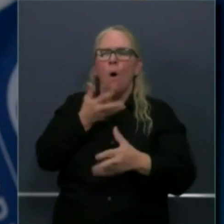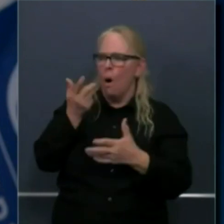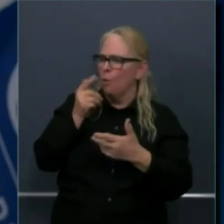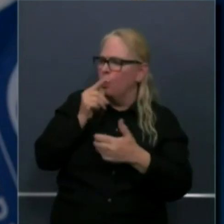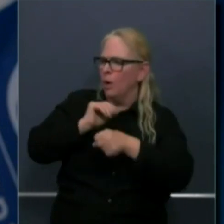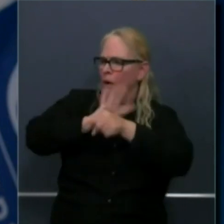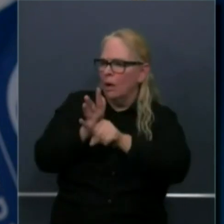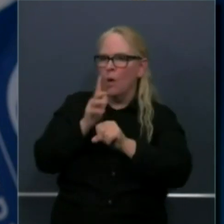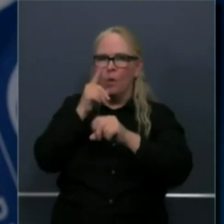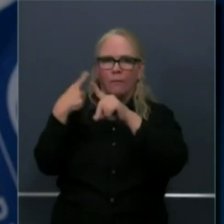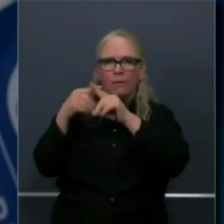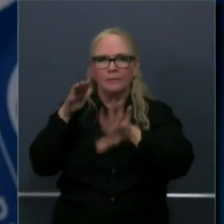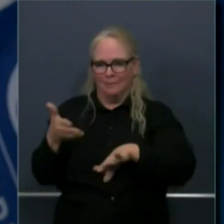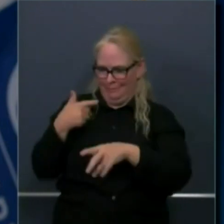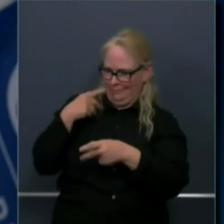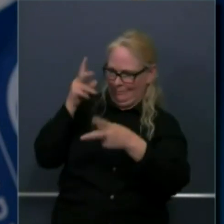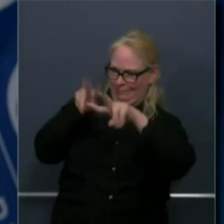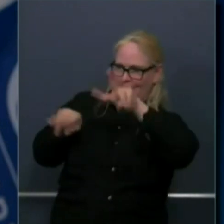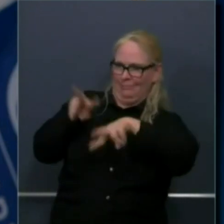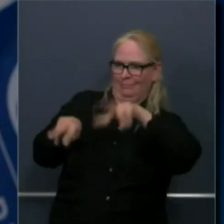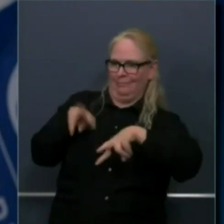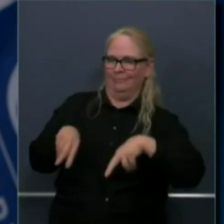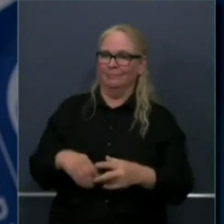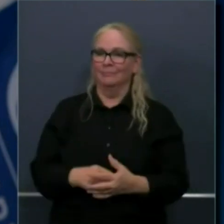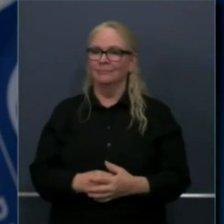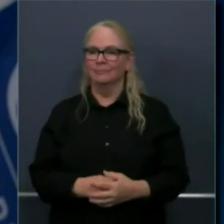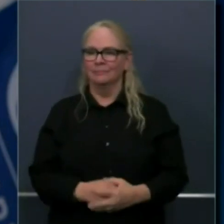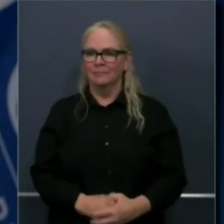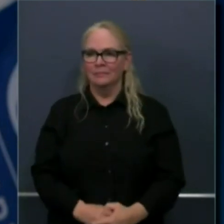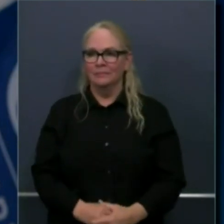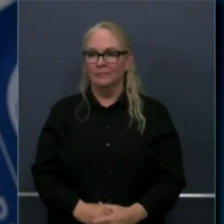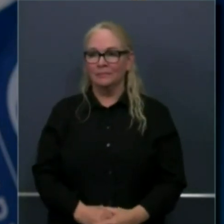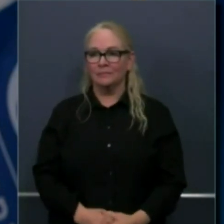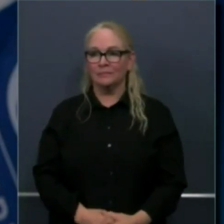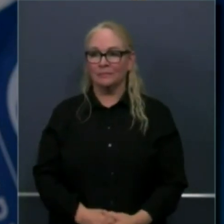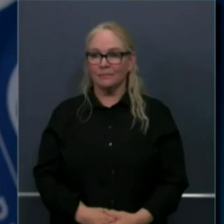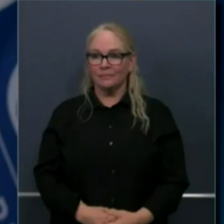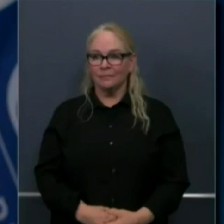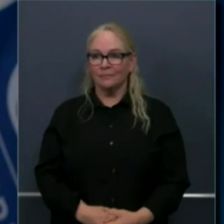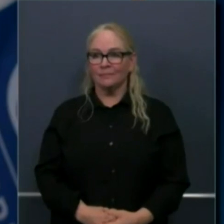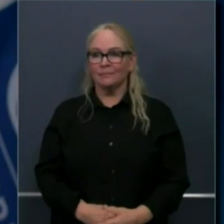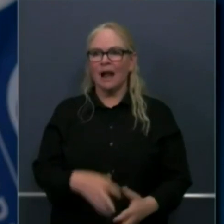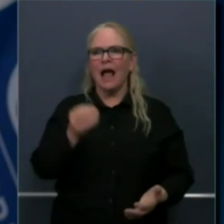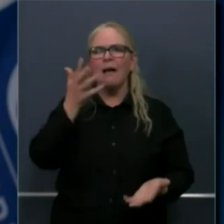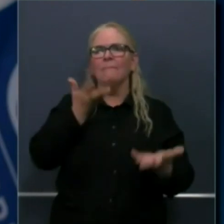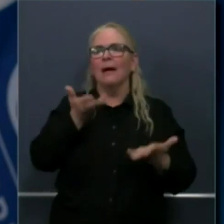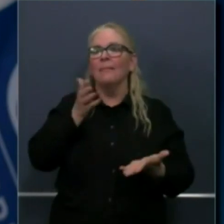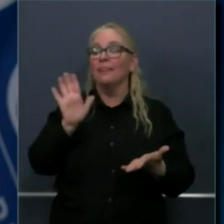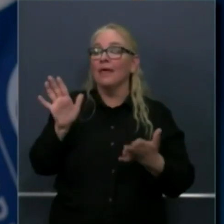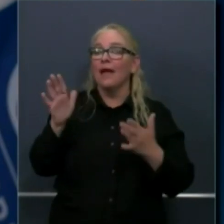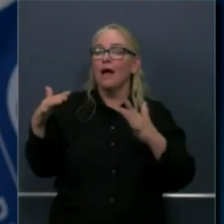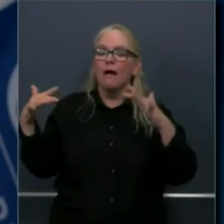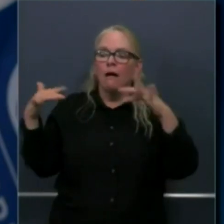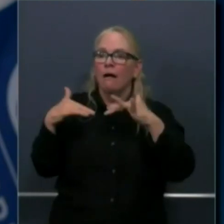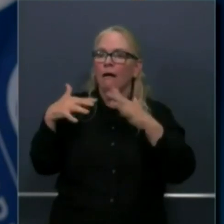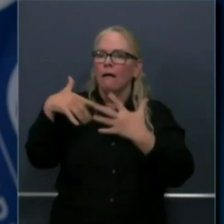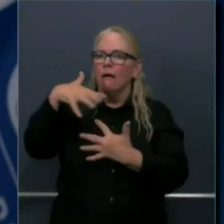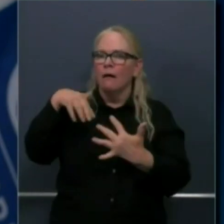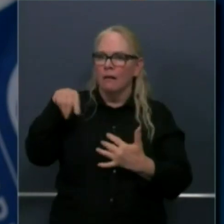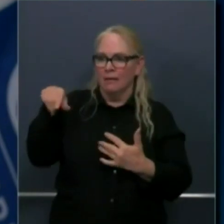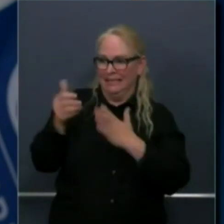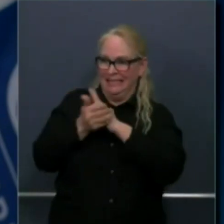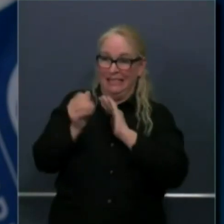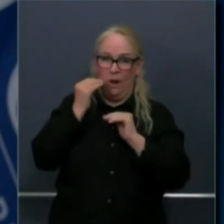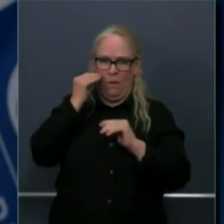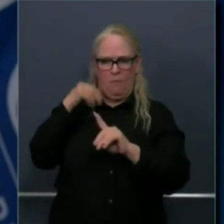outbreaks that might make a difference in terms of a county's ability to be very strategic around those congregate settings. We're also